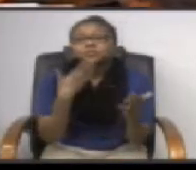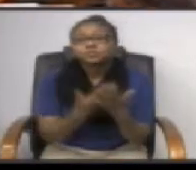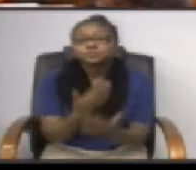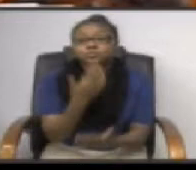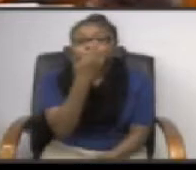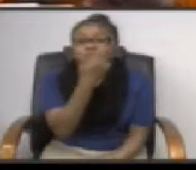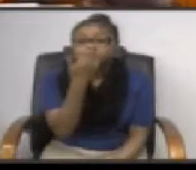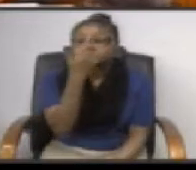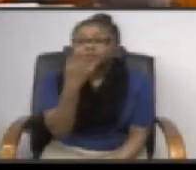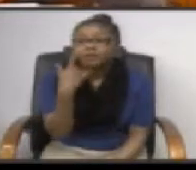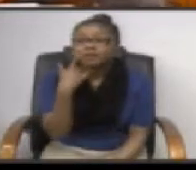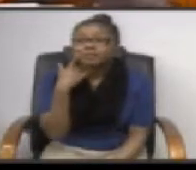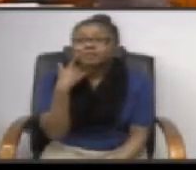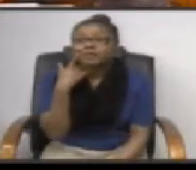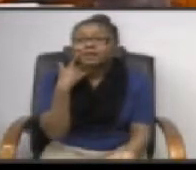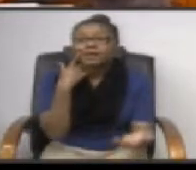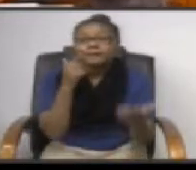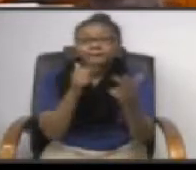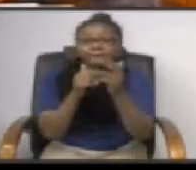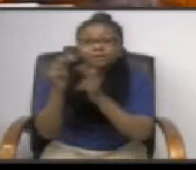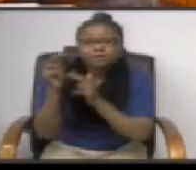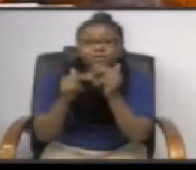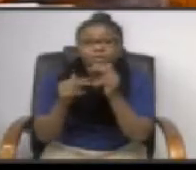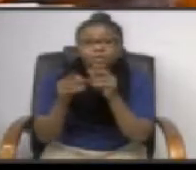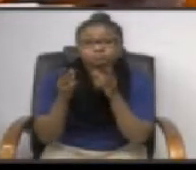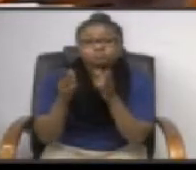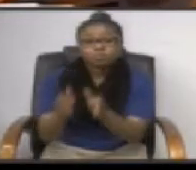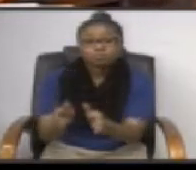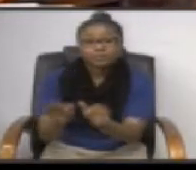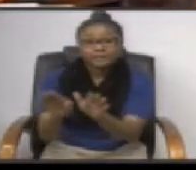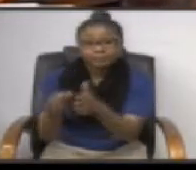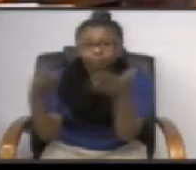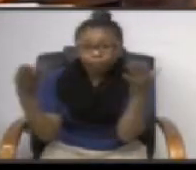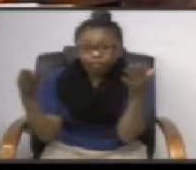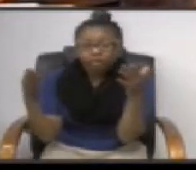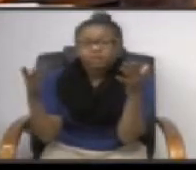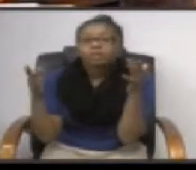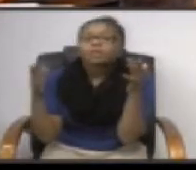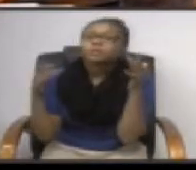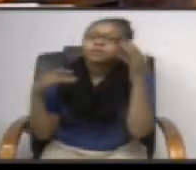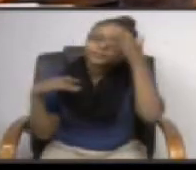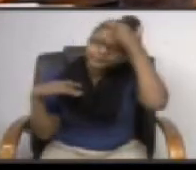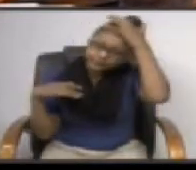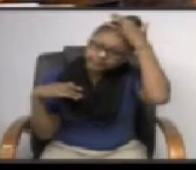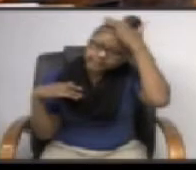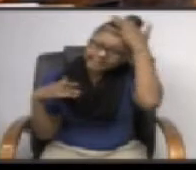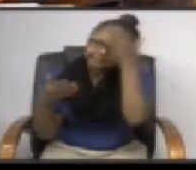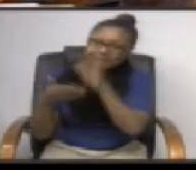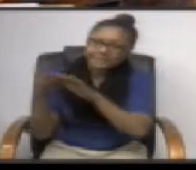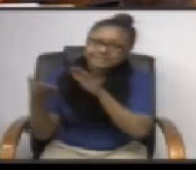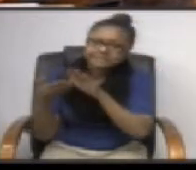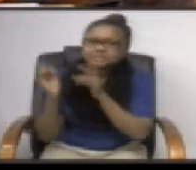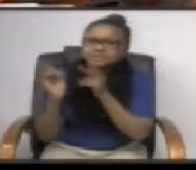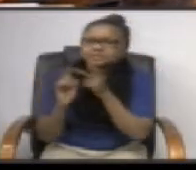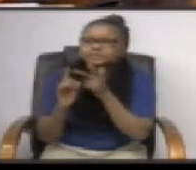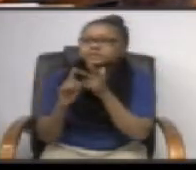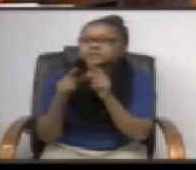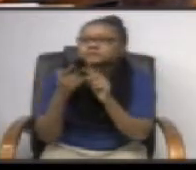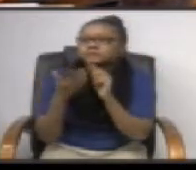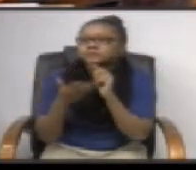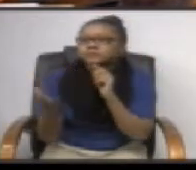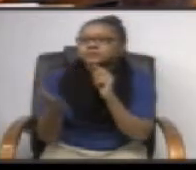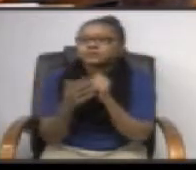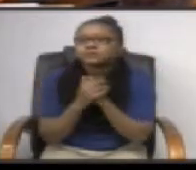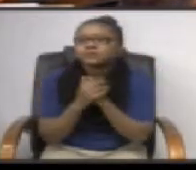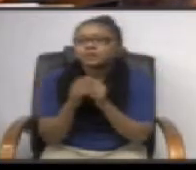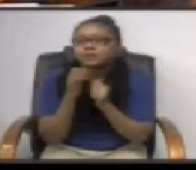they would have to build a road to it and they would have to keep it open and and maintained it hazmat materials um